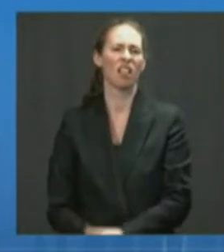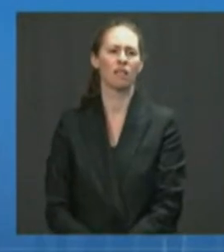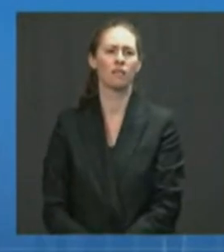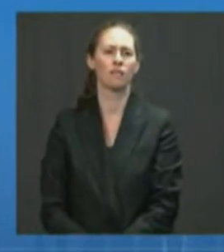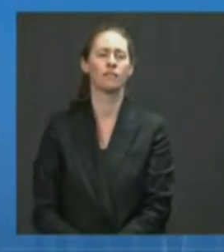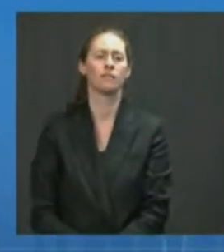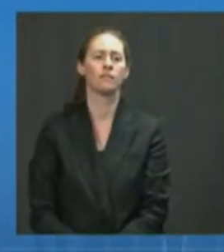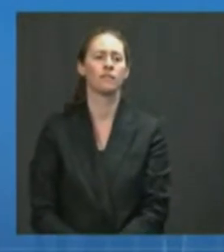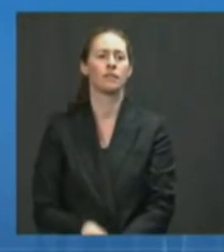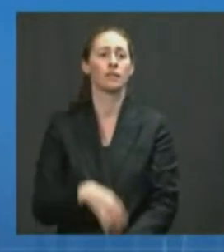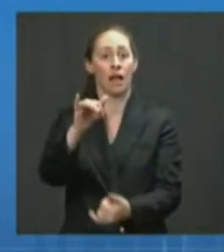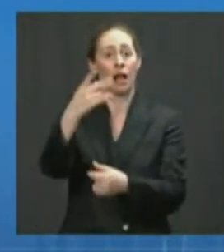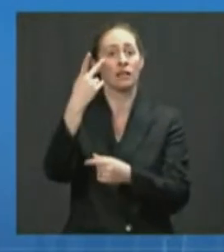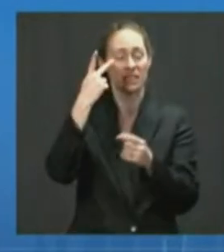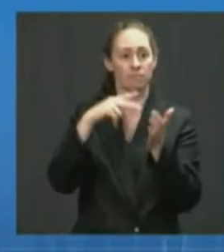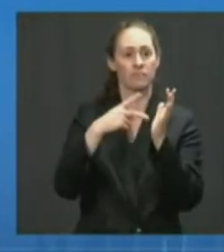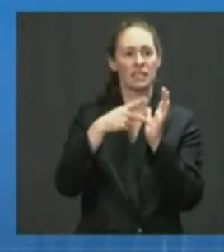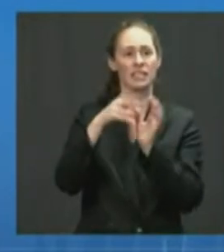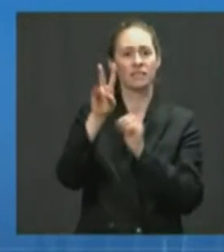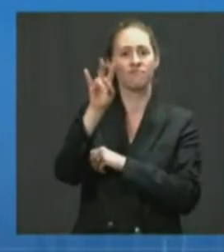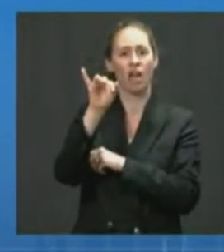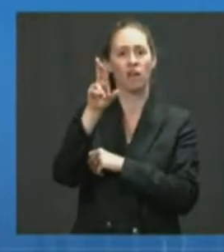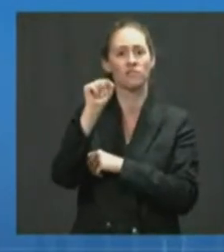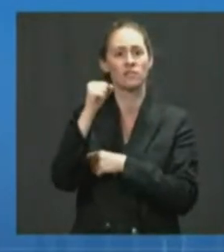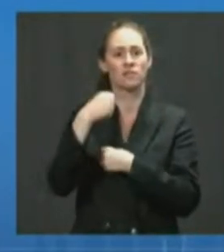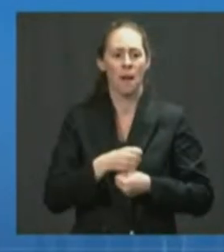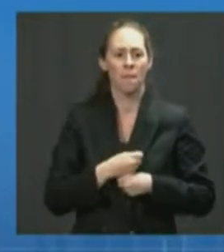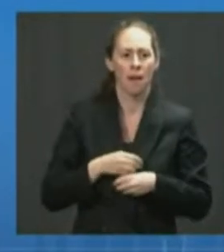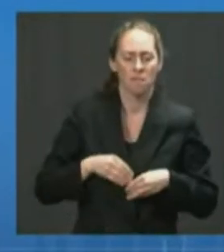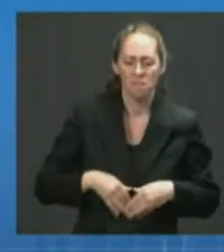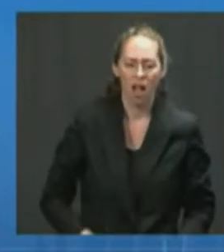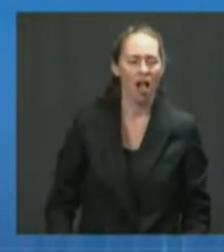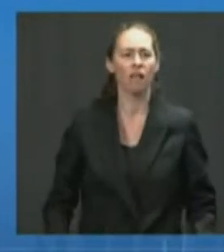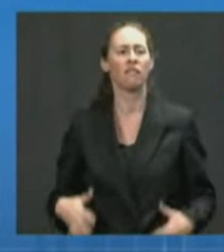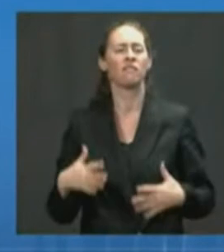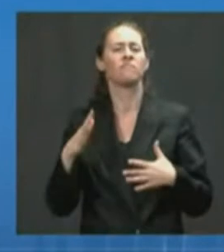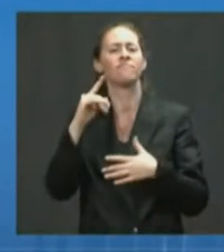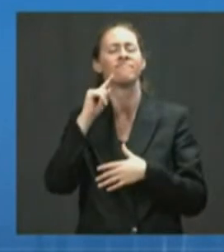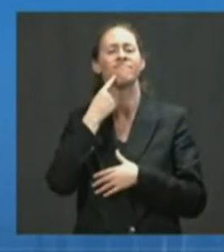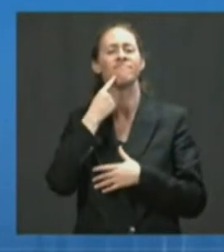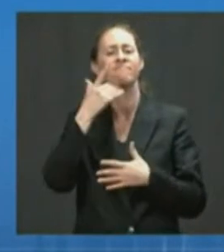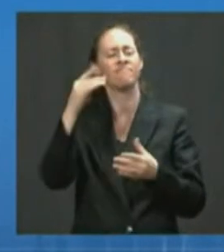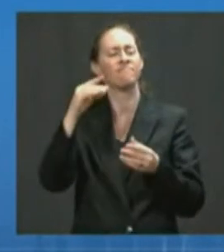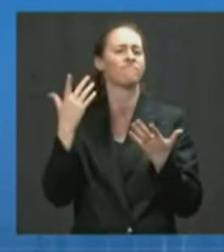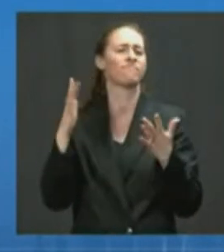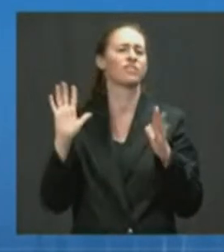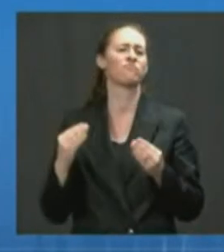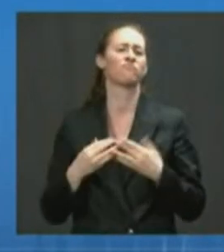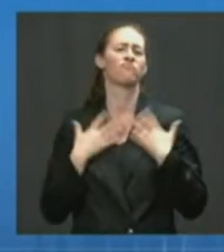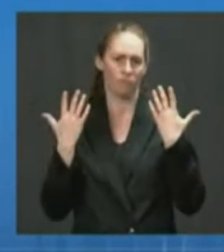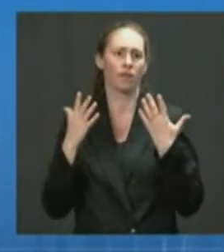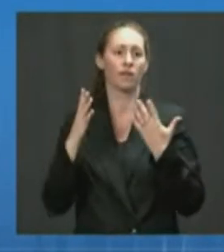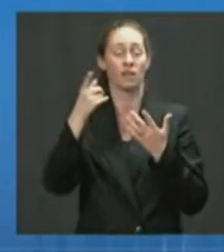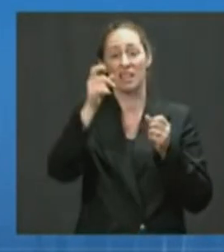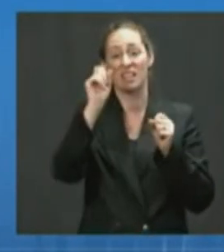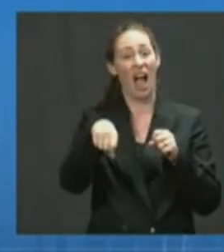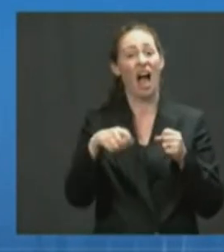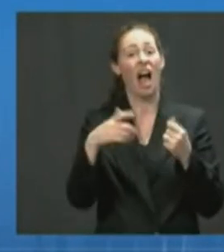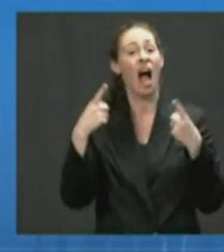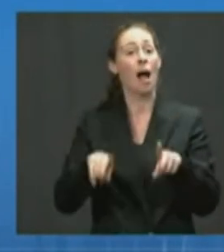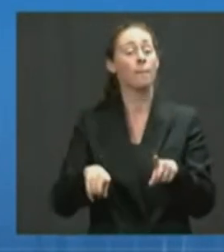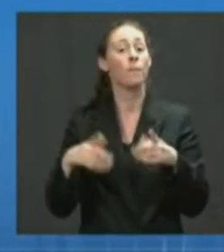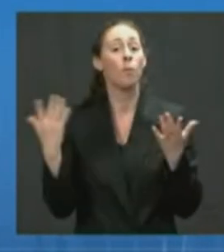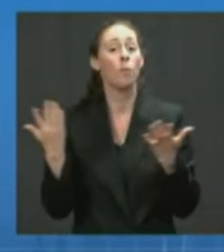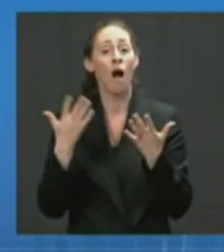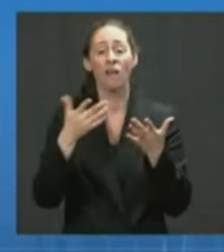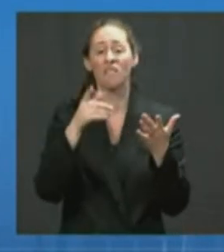you get substantial dissemination, and unless you have a lethal virus that kills the patient, ultimately the virus